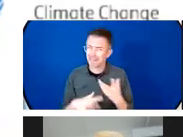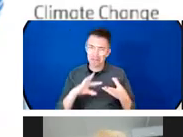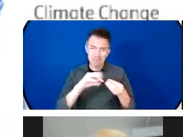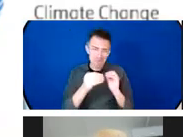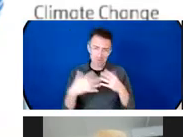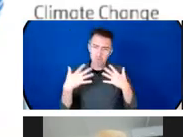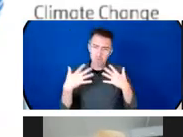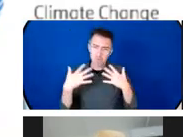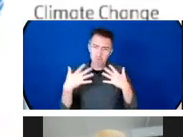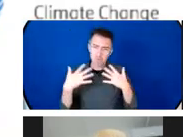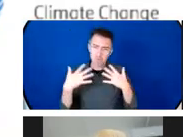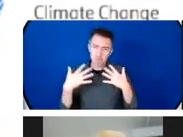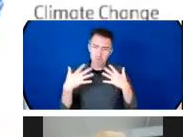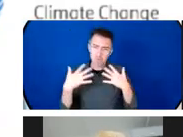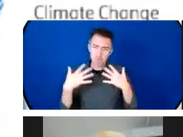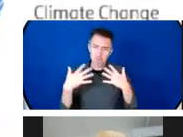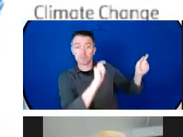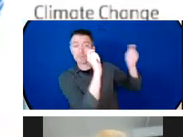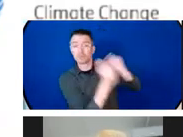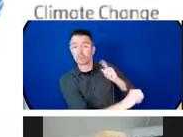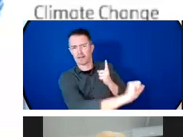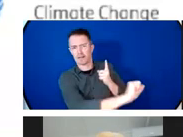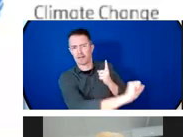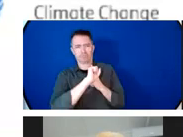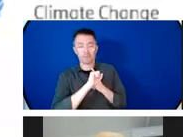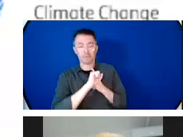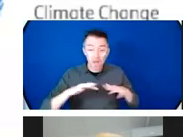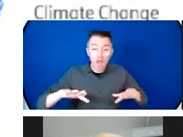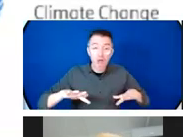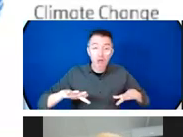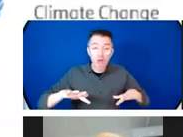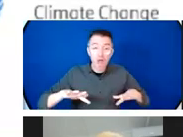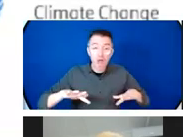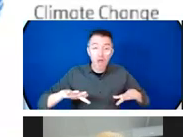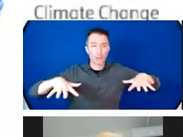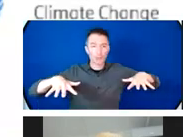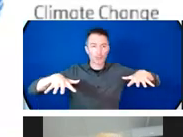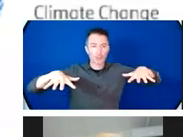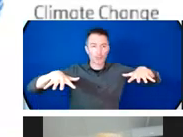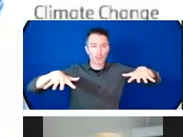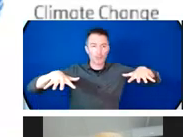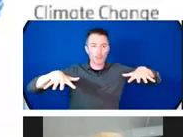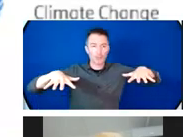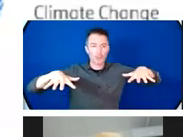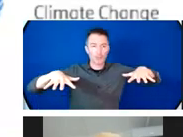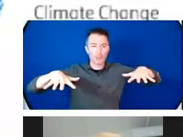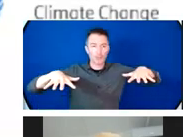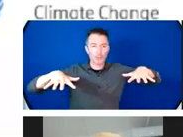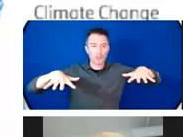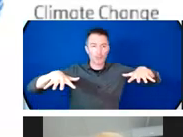in sea levels. This has effects that are negative for